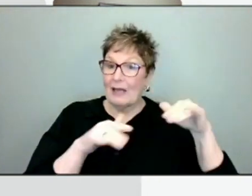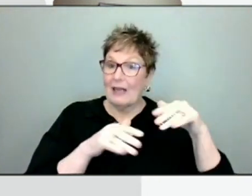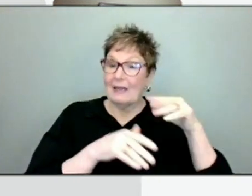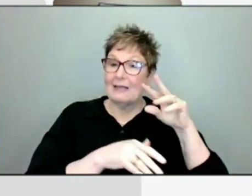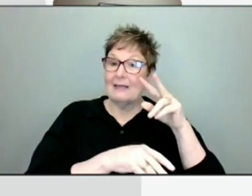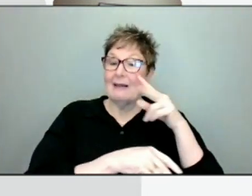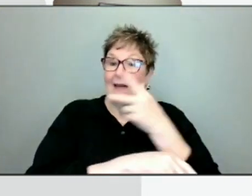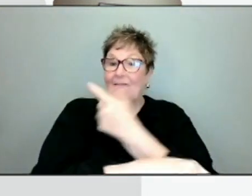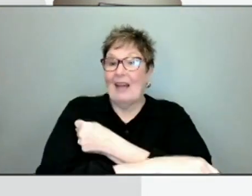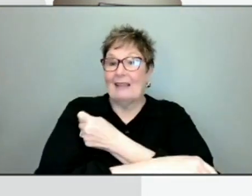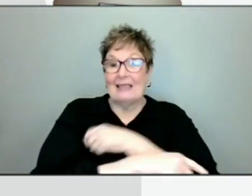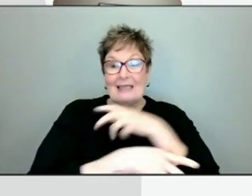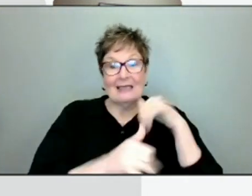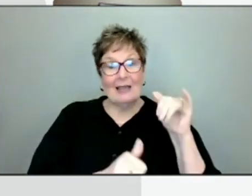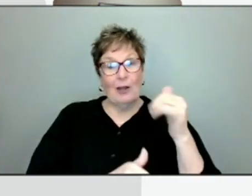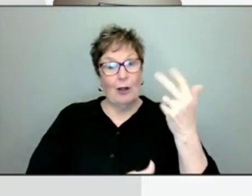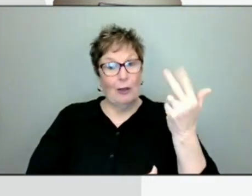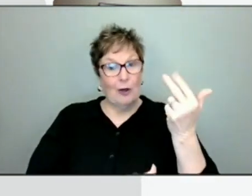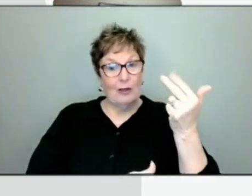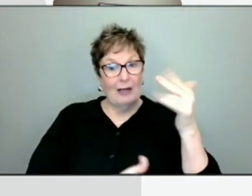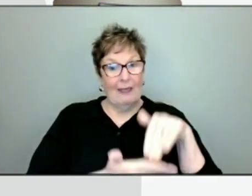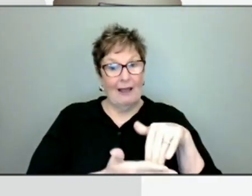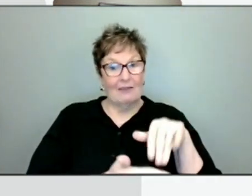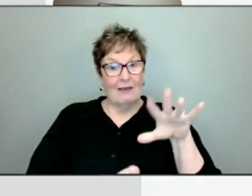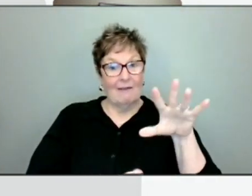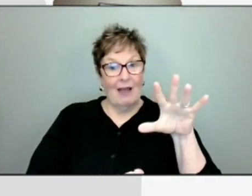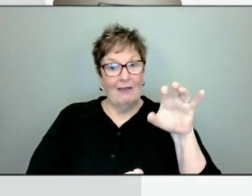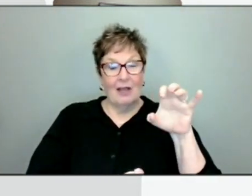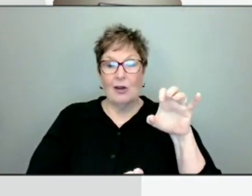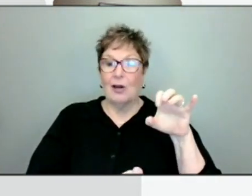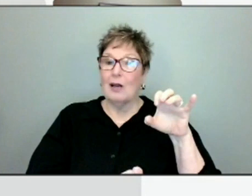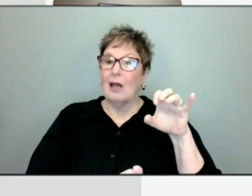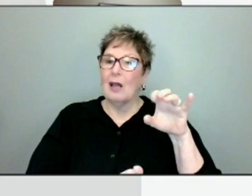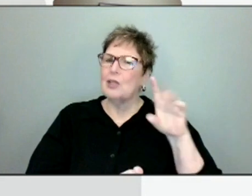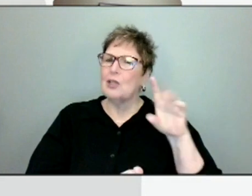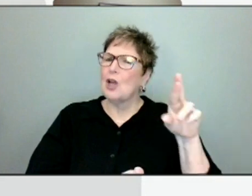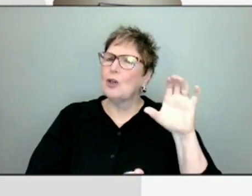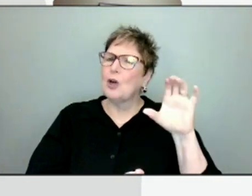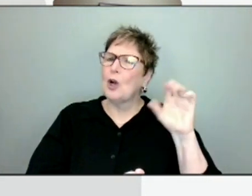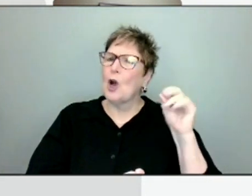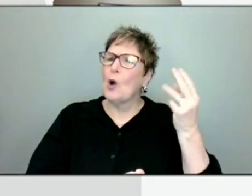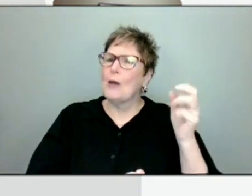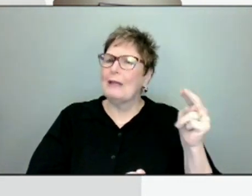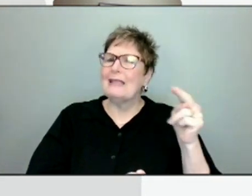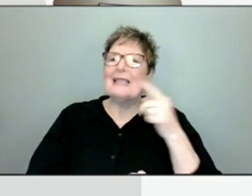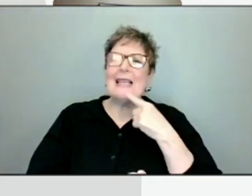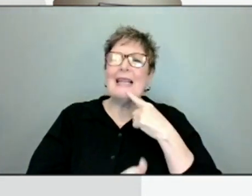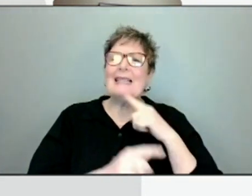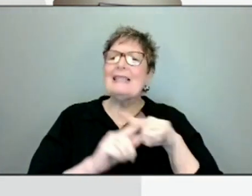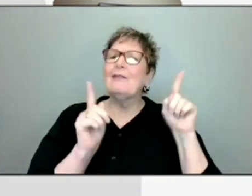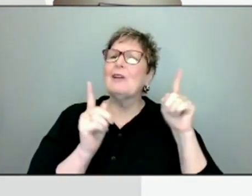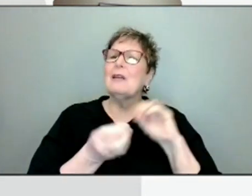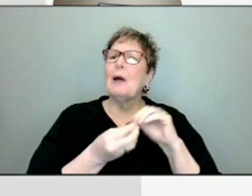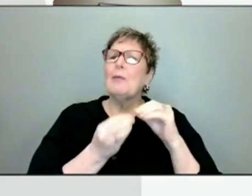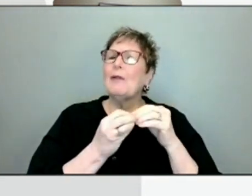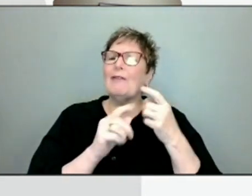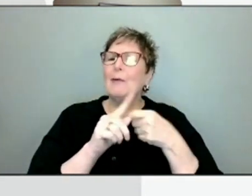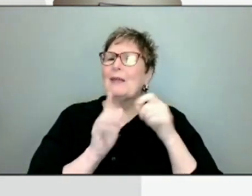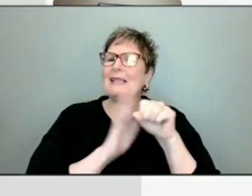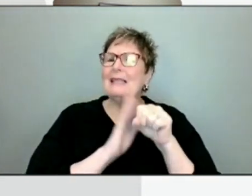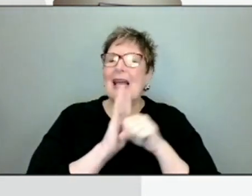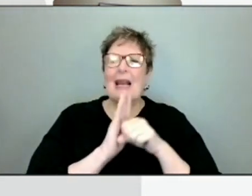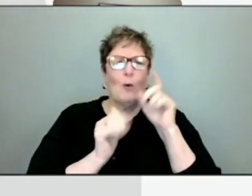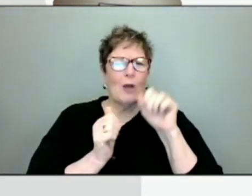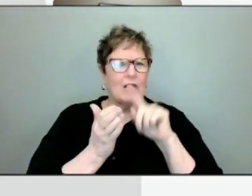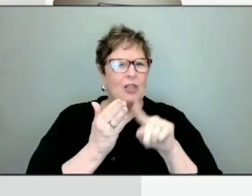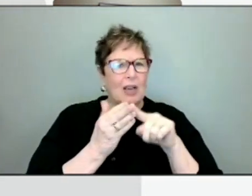,500? Dr. Cohen said a different number for the state yesterday. So I just wanted to check on that. And